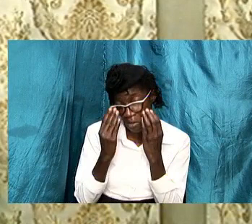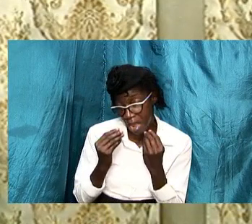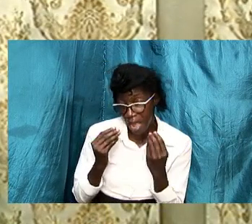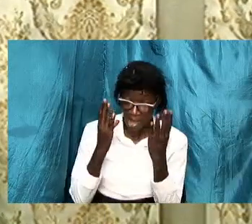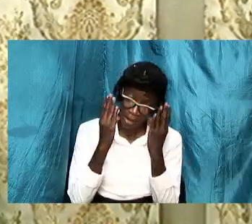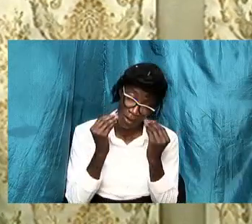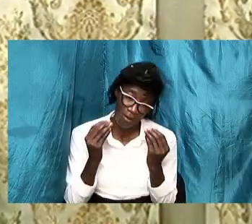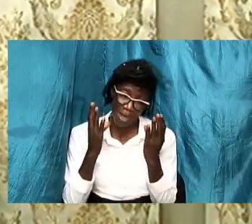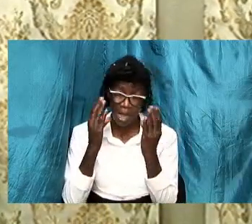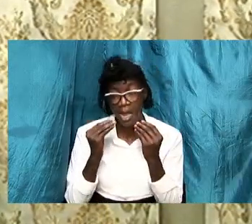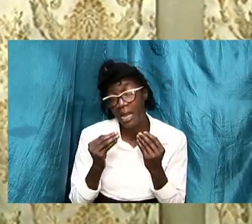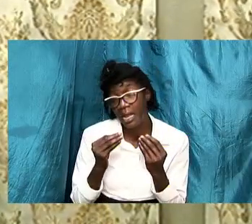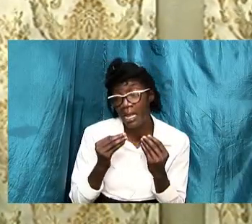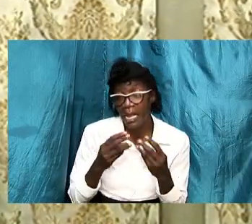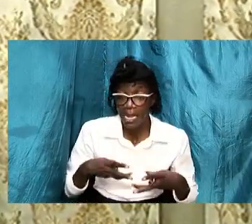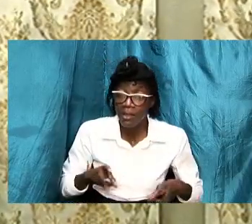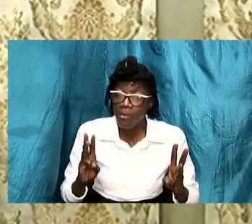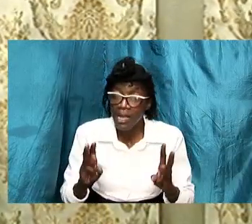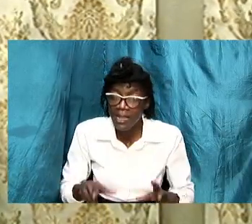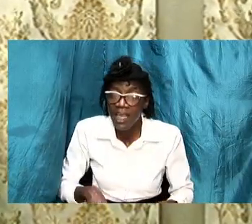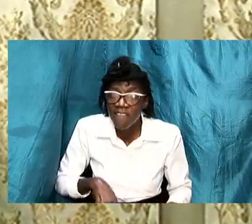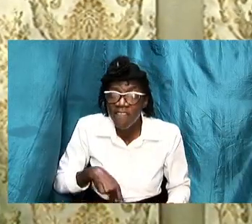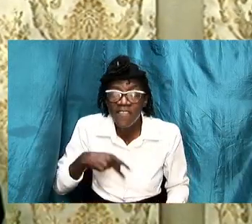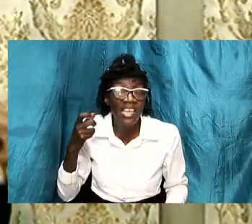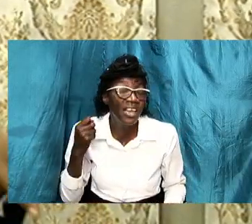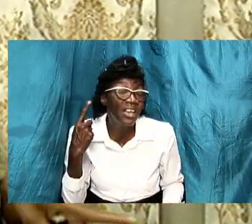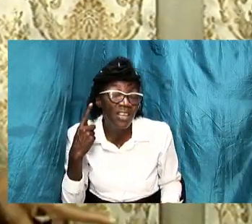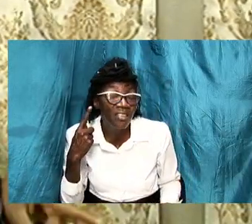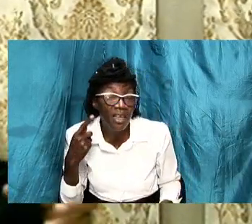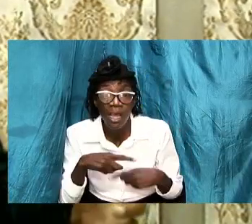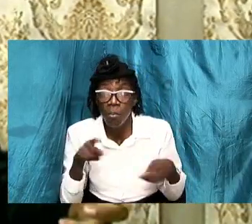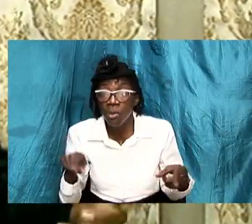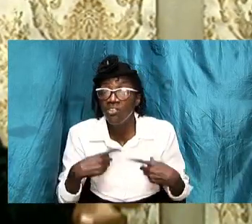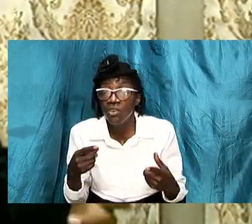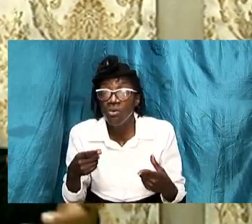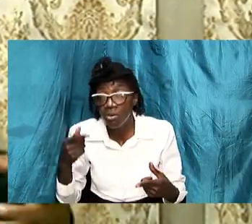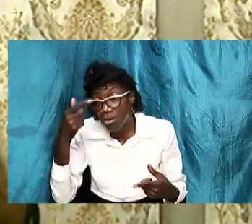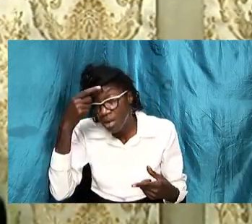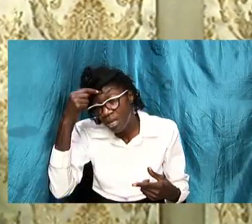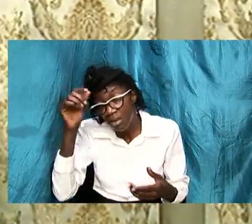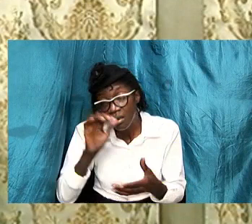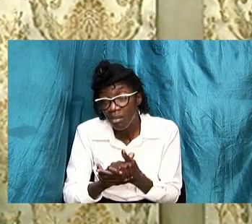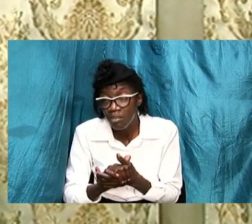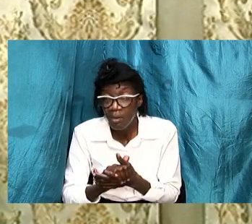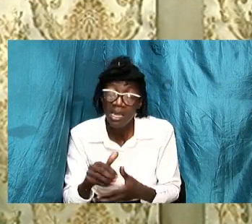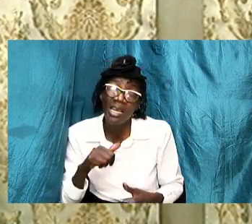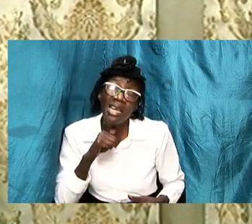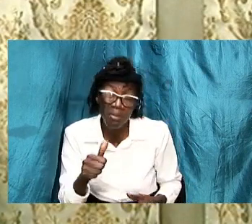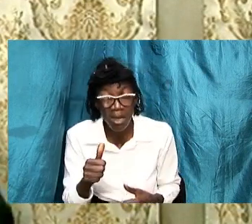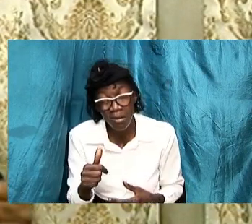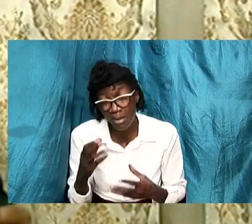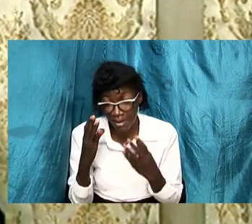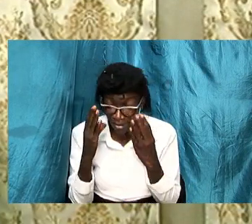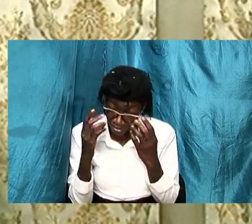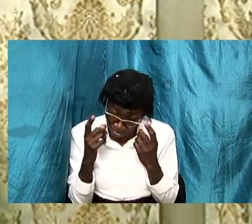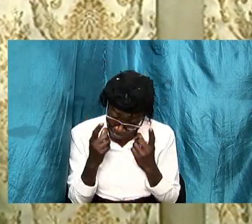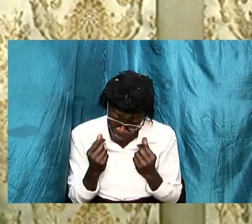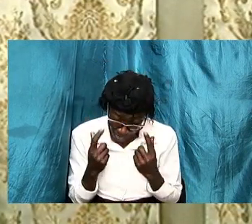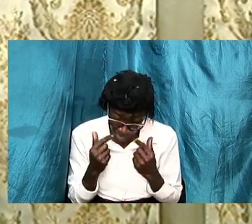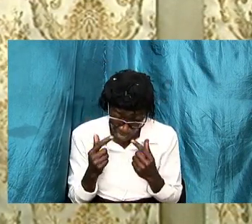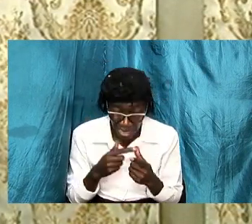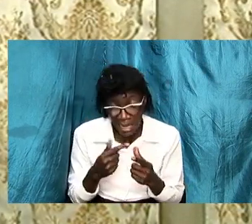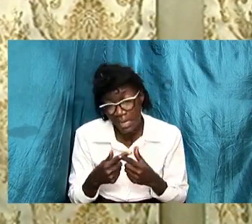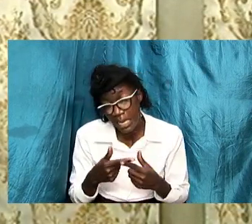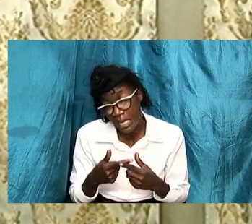a way that she feel that this person understand but they should go to her husband in that way cry with her that way and then she says cool